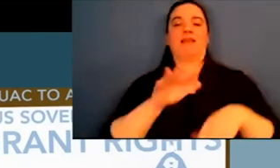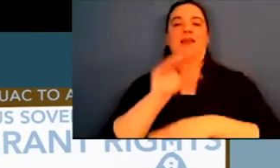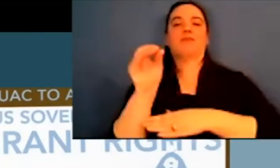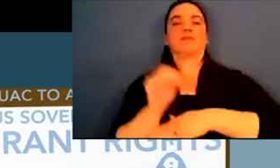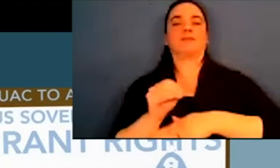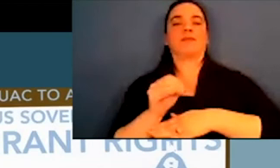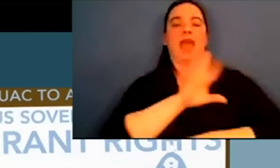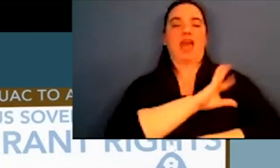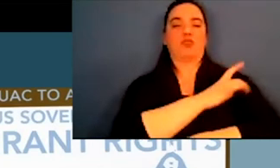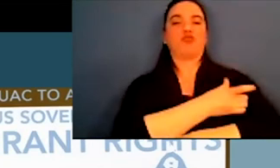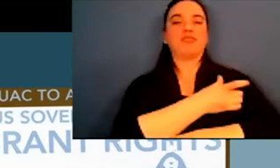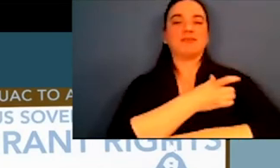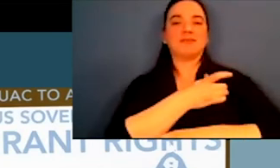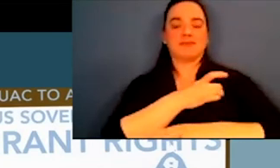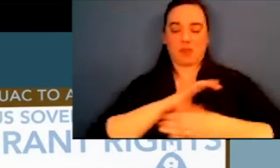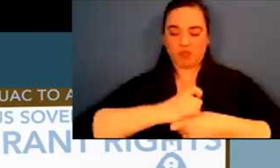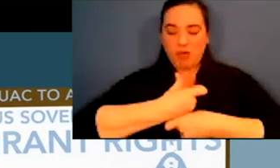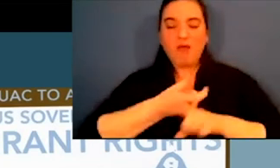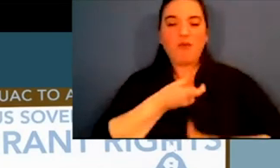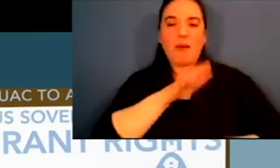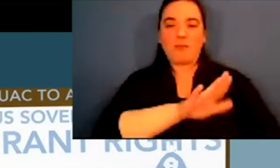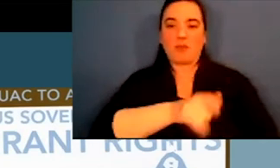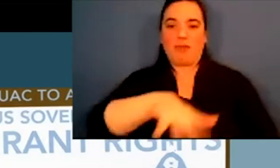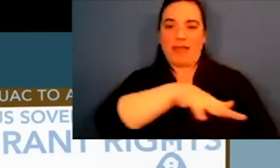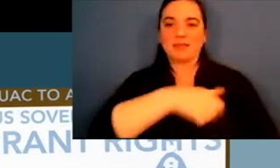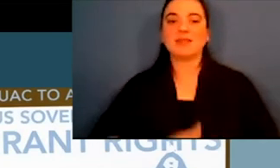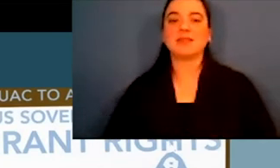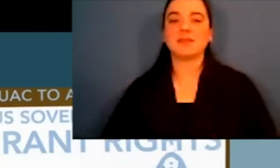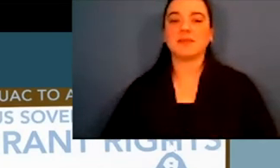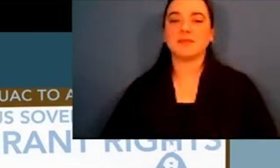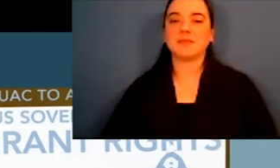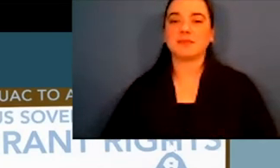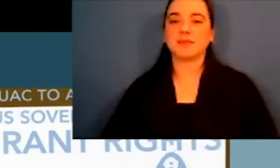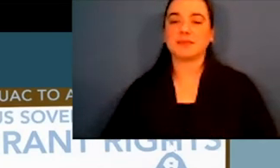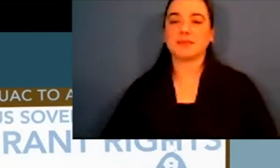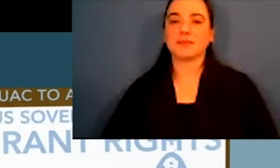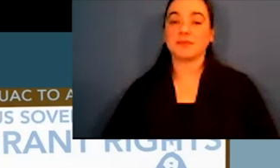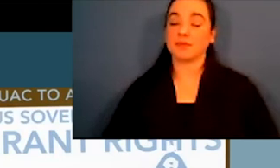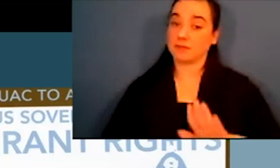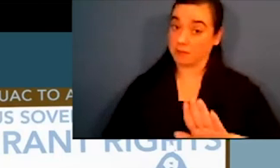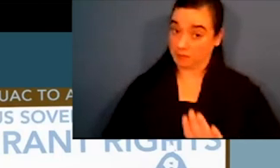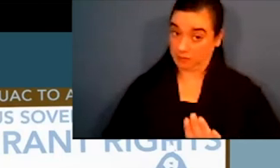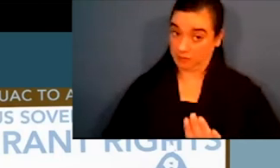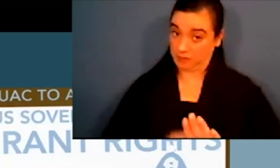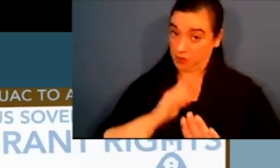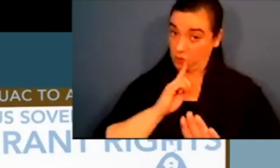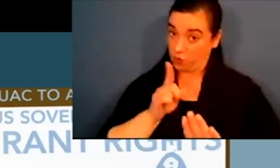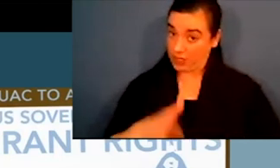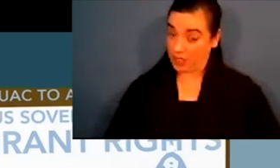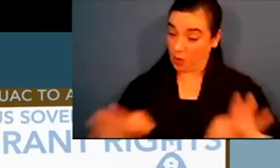gas, but less than 5% of the potential energy production has been extracted from these lands.